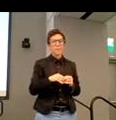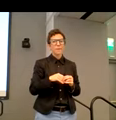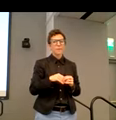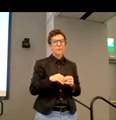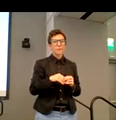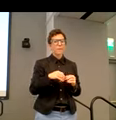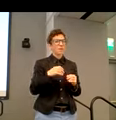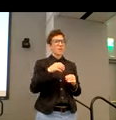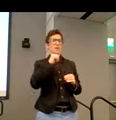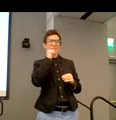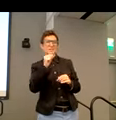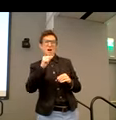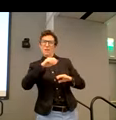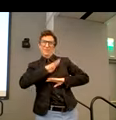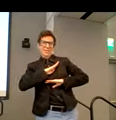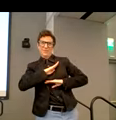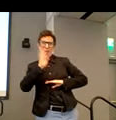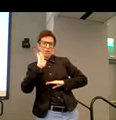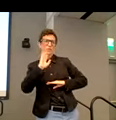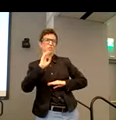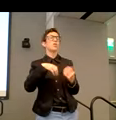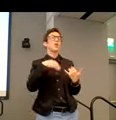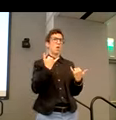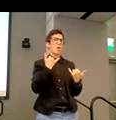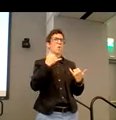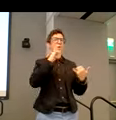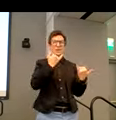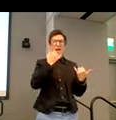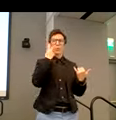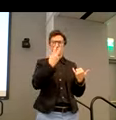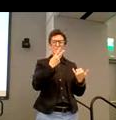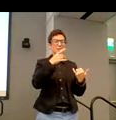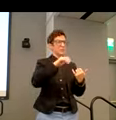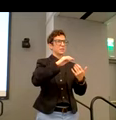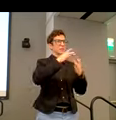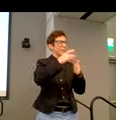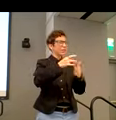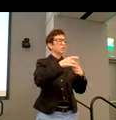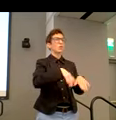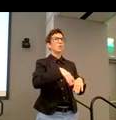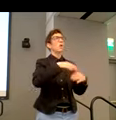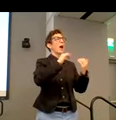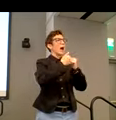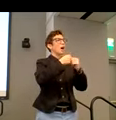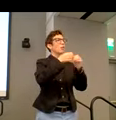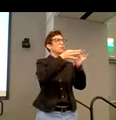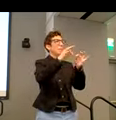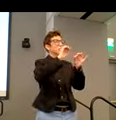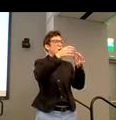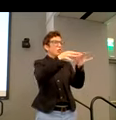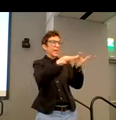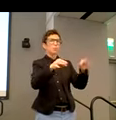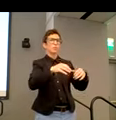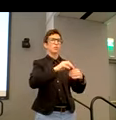this investment in this that we've seen things, uh, translate into things like capturing other languages, translating captions,